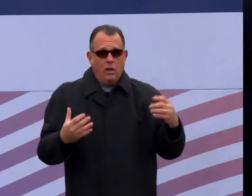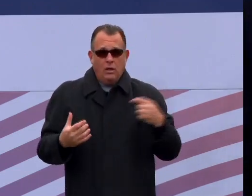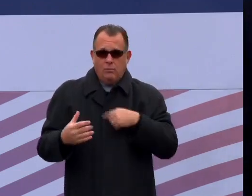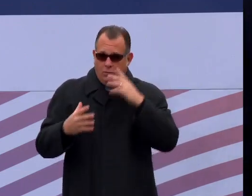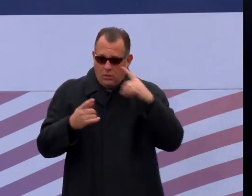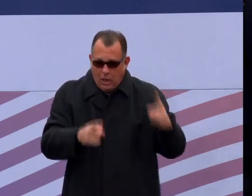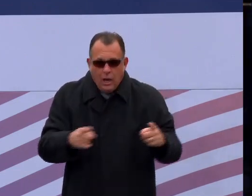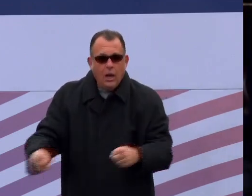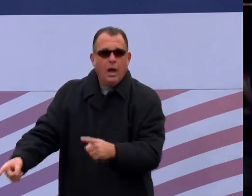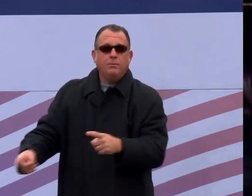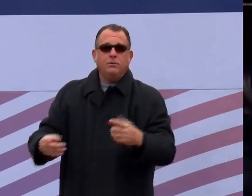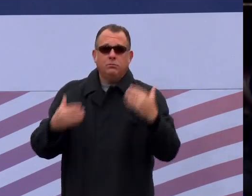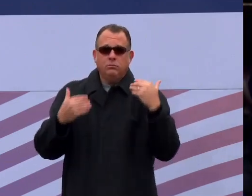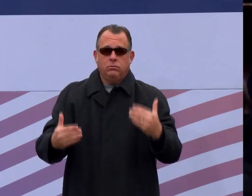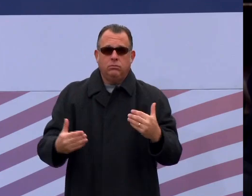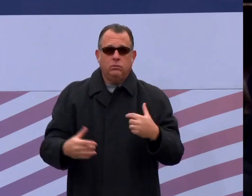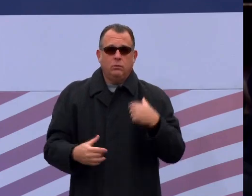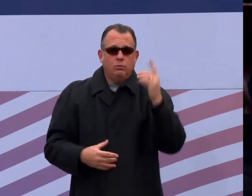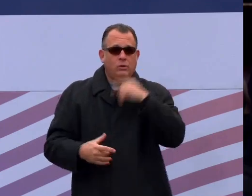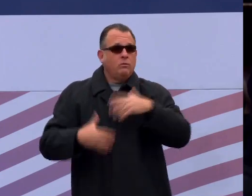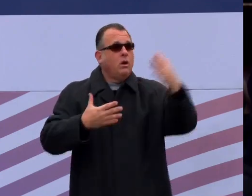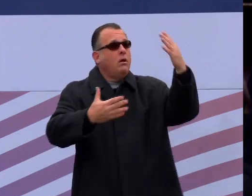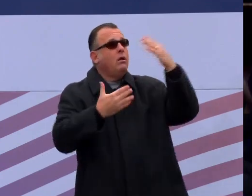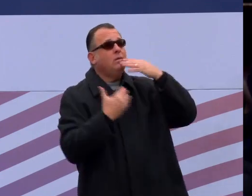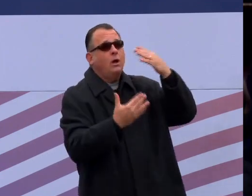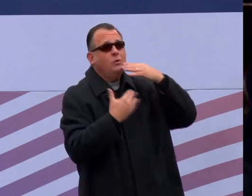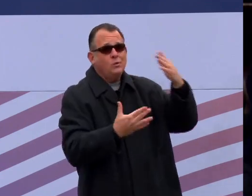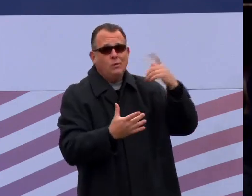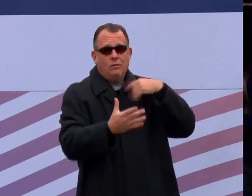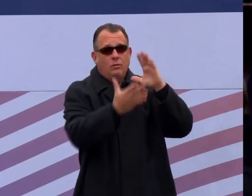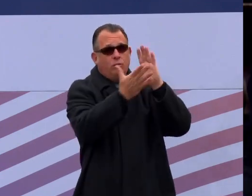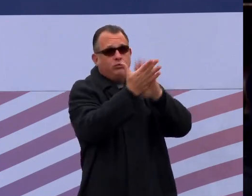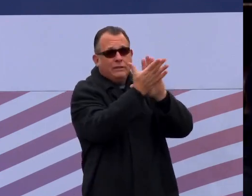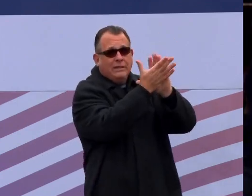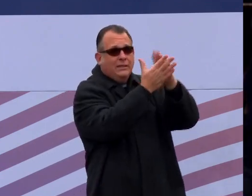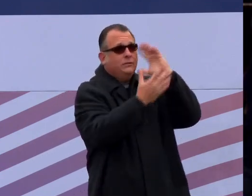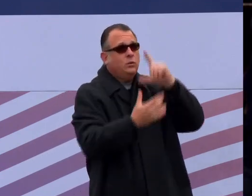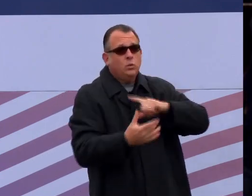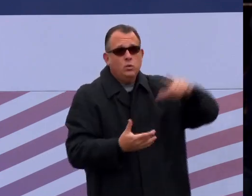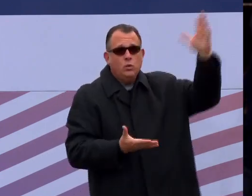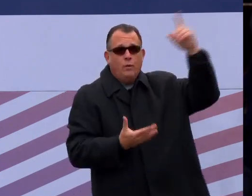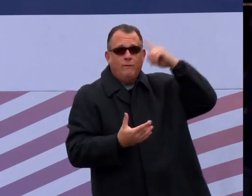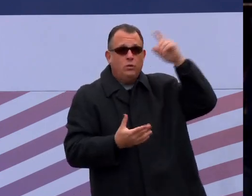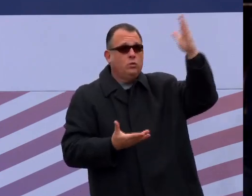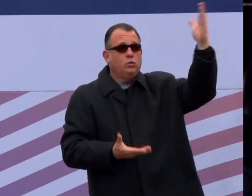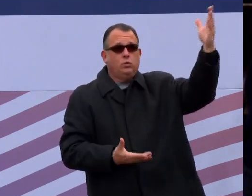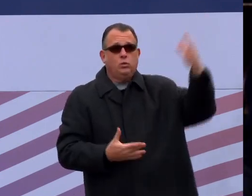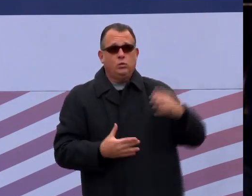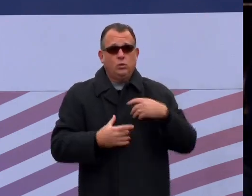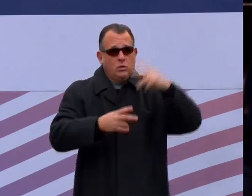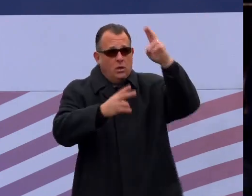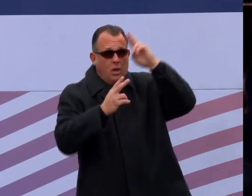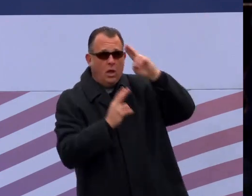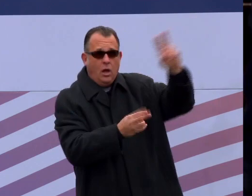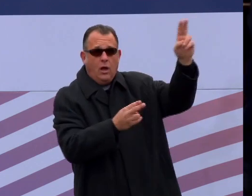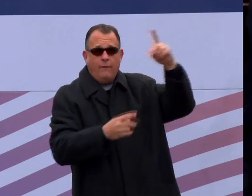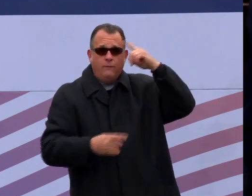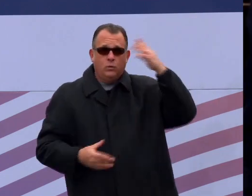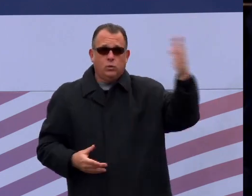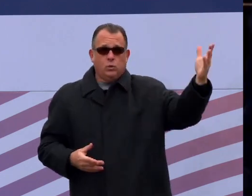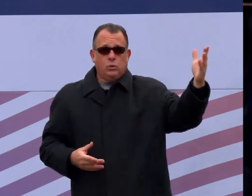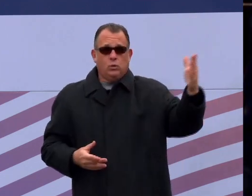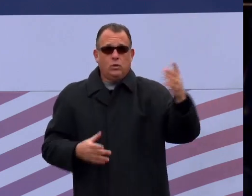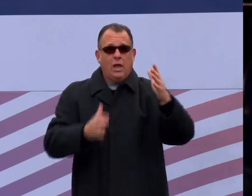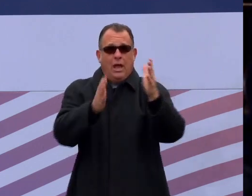so mindful to give you all the praise, all the glory, all the honor. I ask these